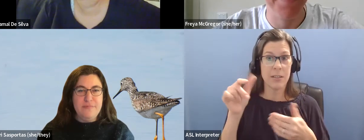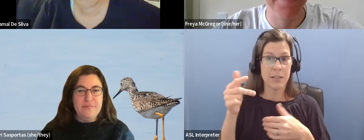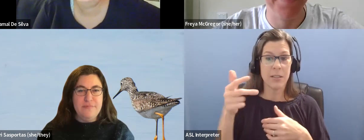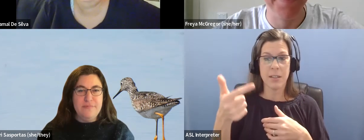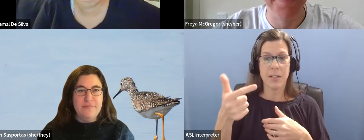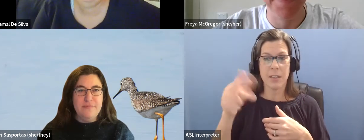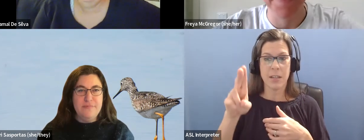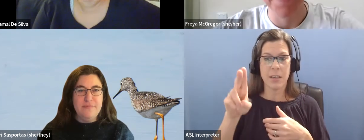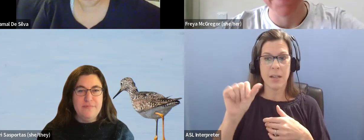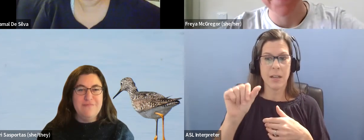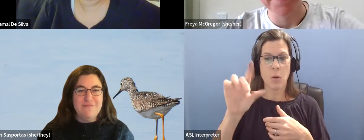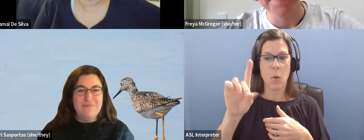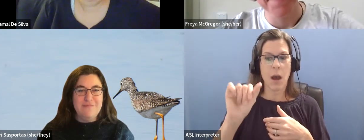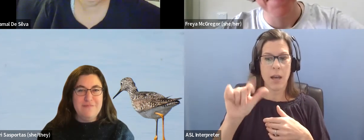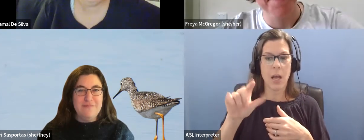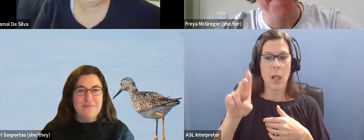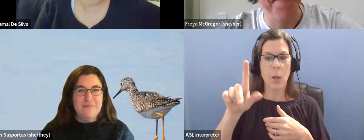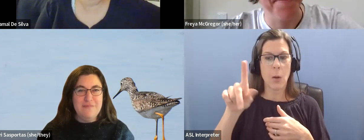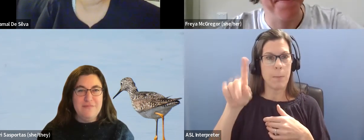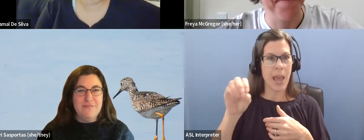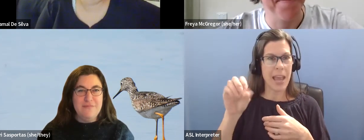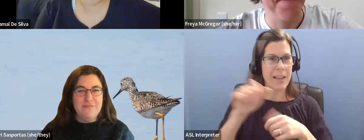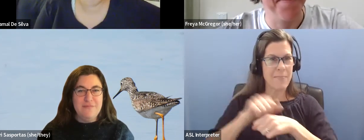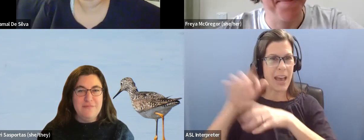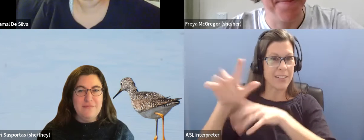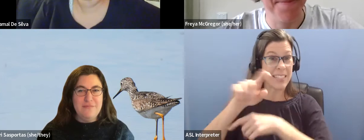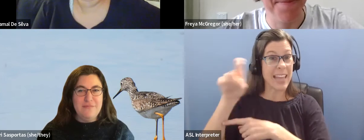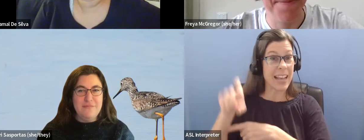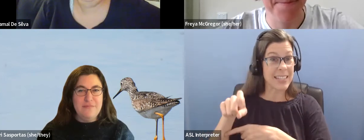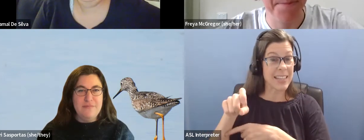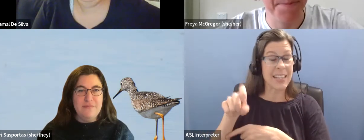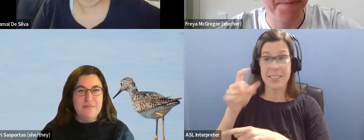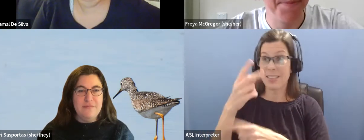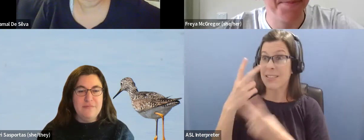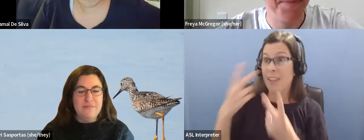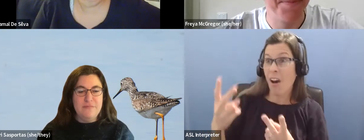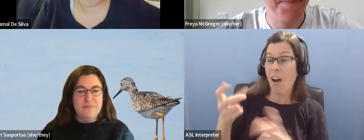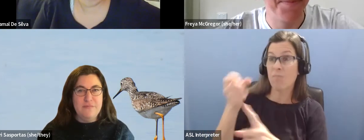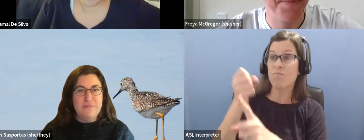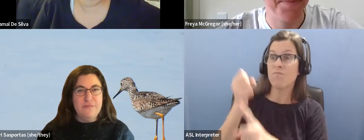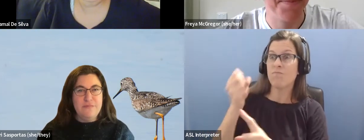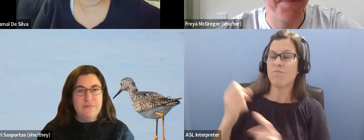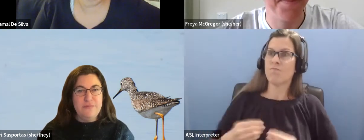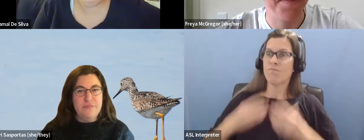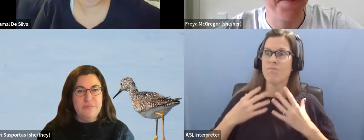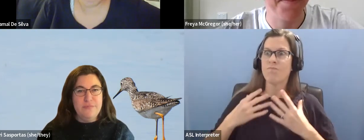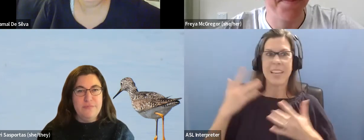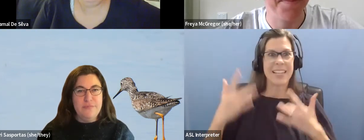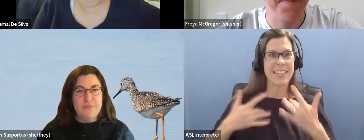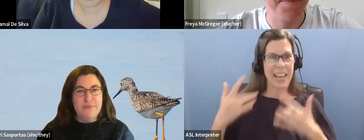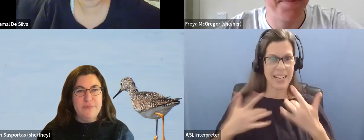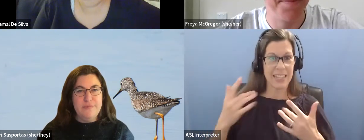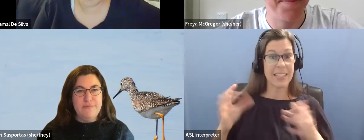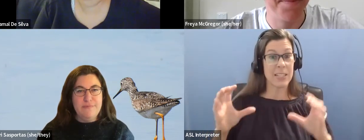Park in Texas. This was the beginning of their passion for birds. In 2015, Kari was certified as a Master